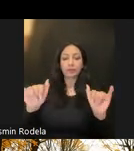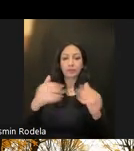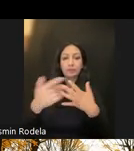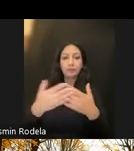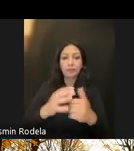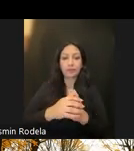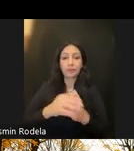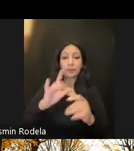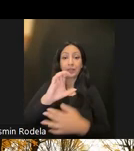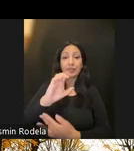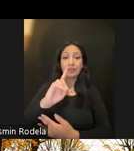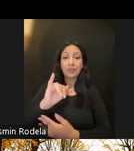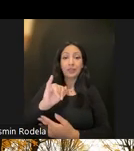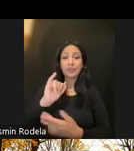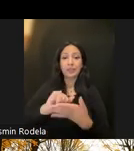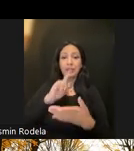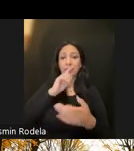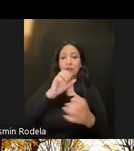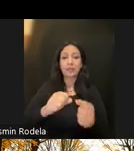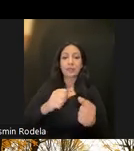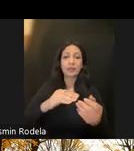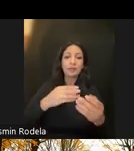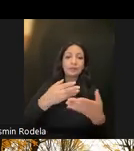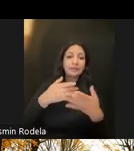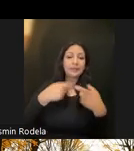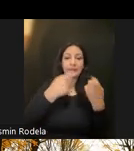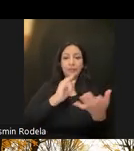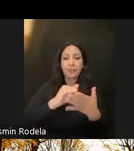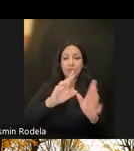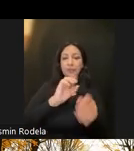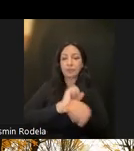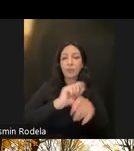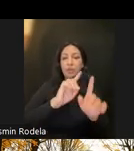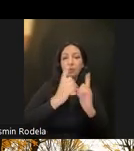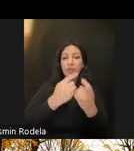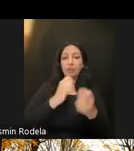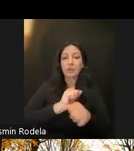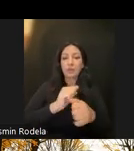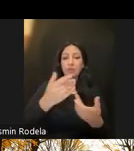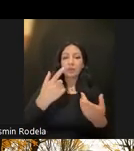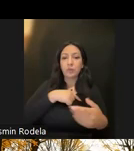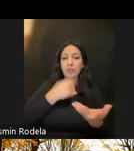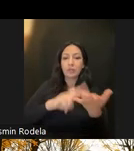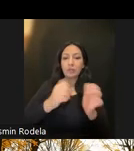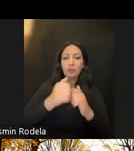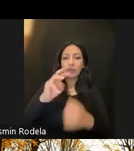And so CDA is supplementing the work that Department of Health Care Services is doing, and we have contracted with Mathematica Consultancy